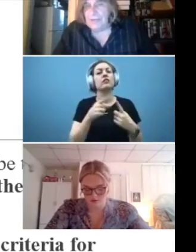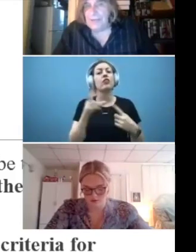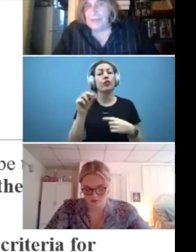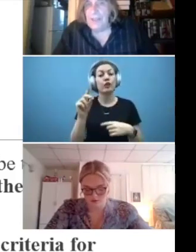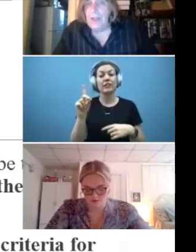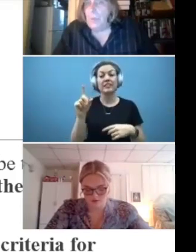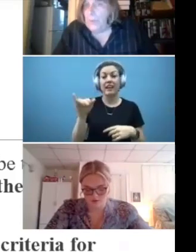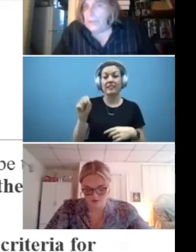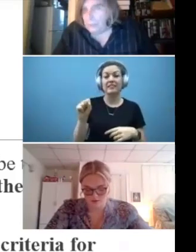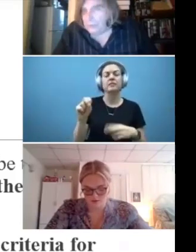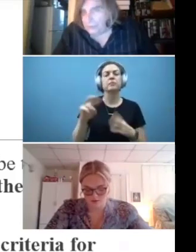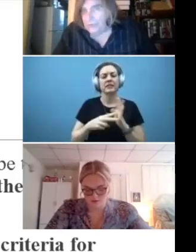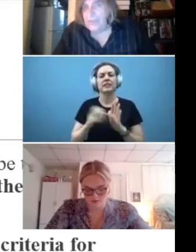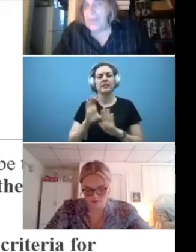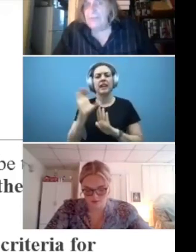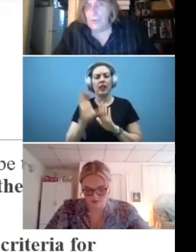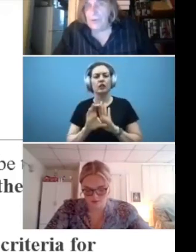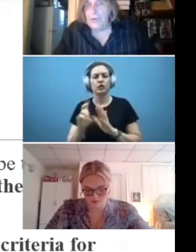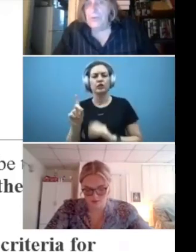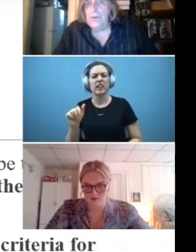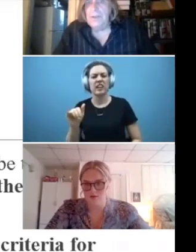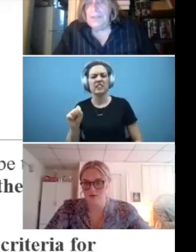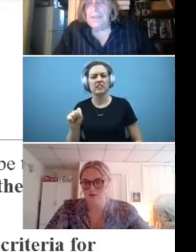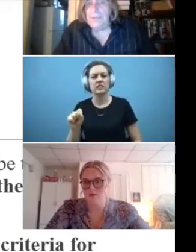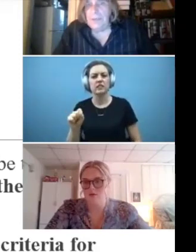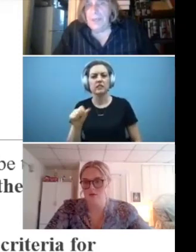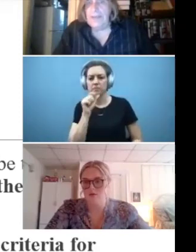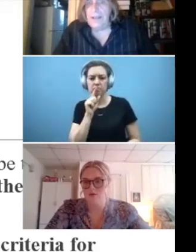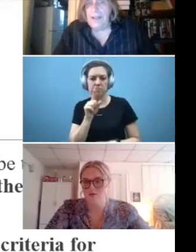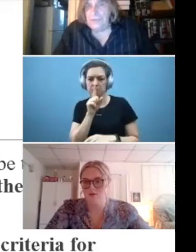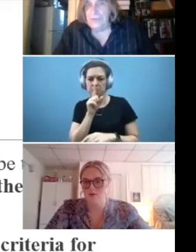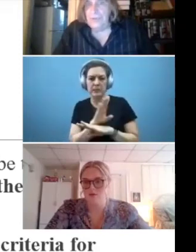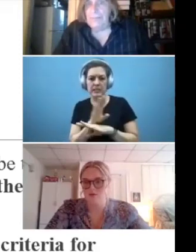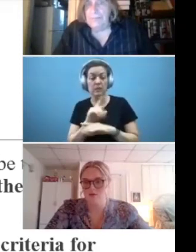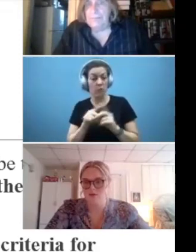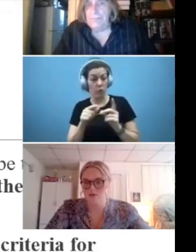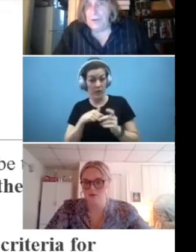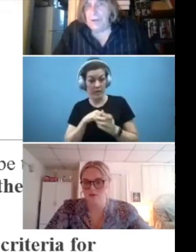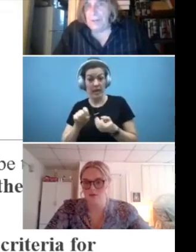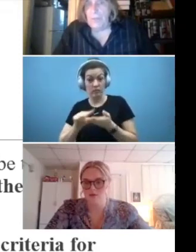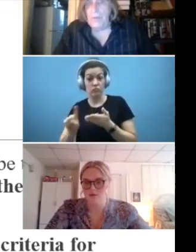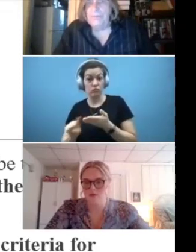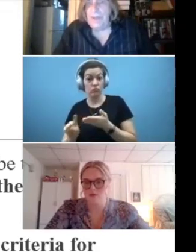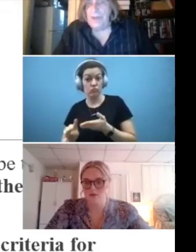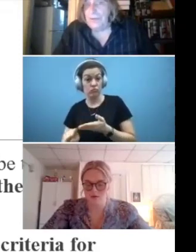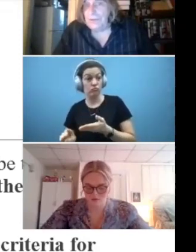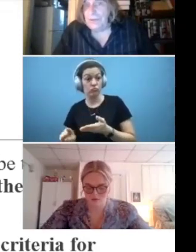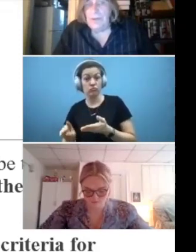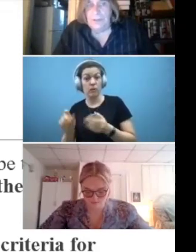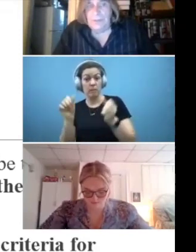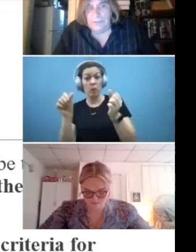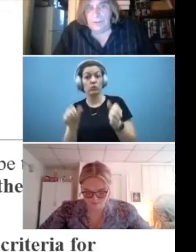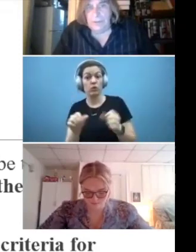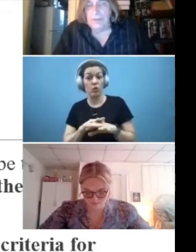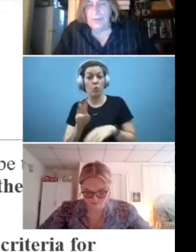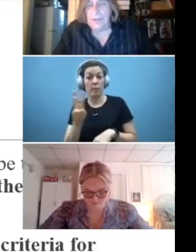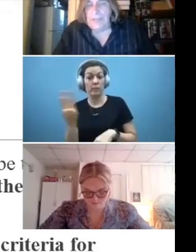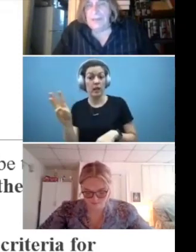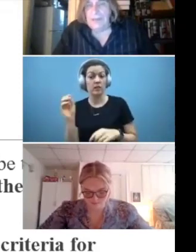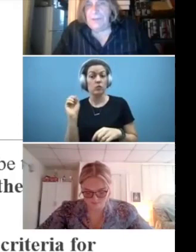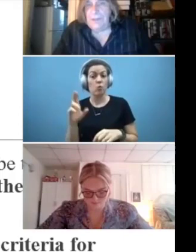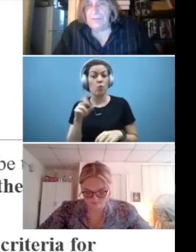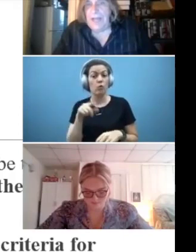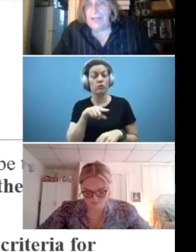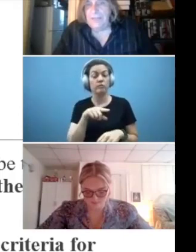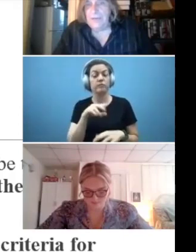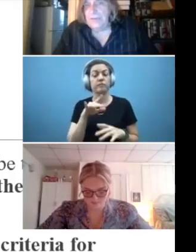it's calendar days. We could research that for you. If you'd like us to, and put it up on the website or you could, there's a, at